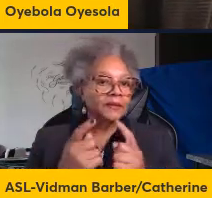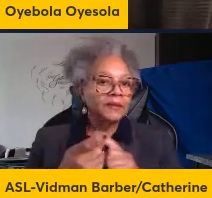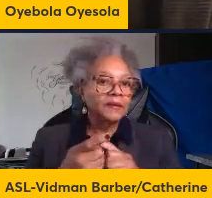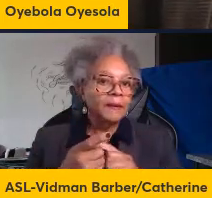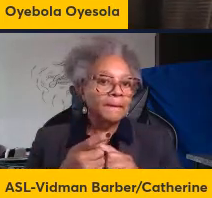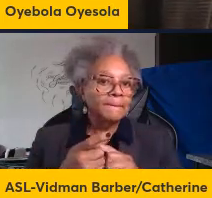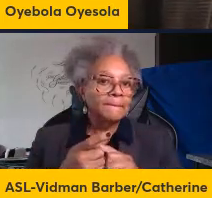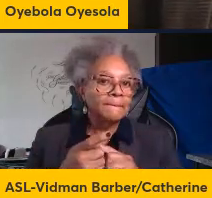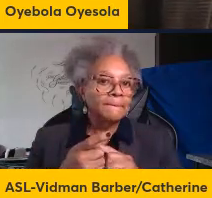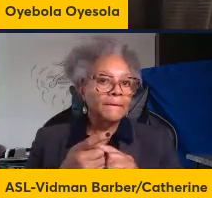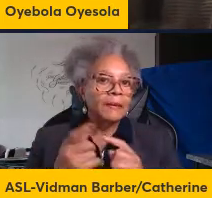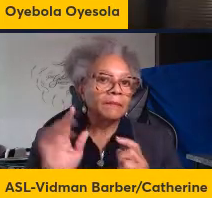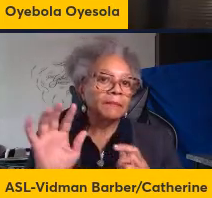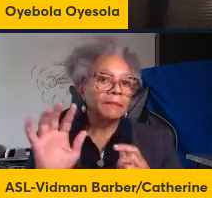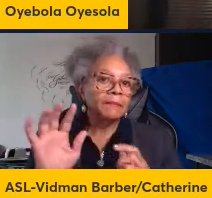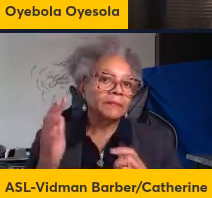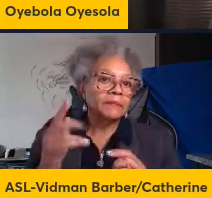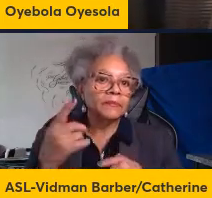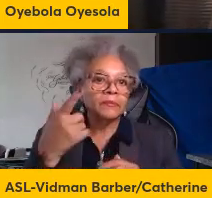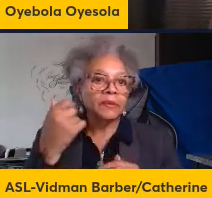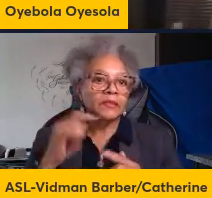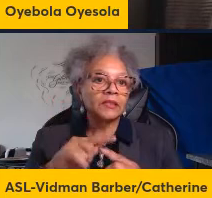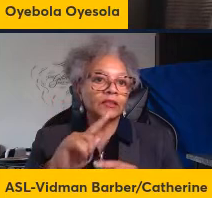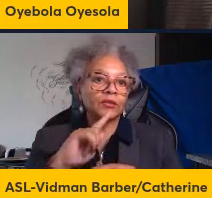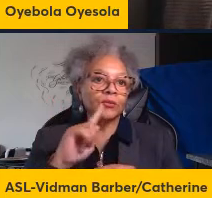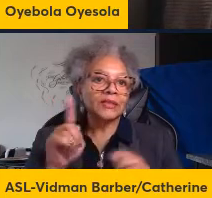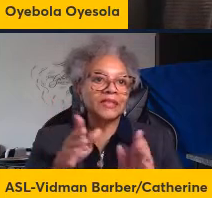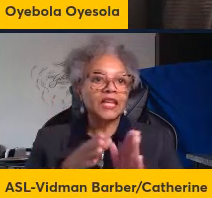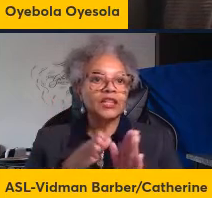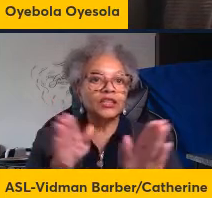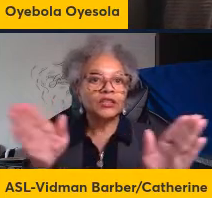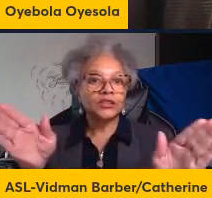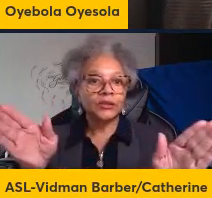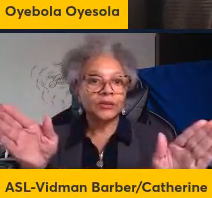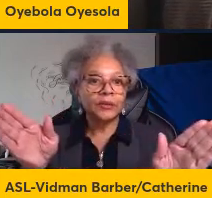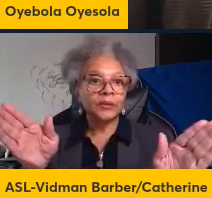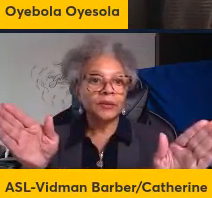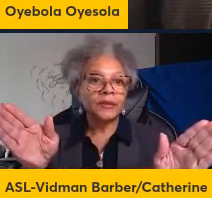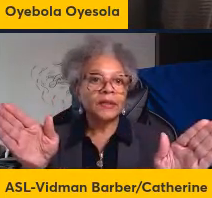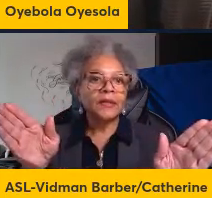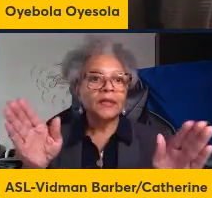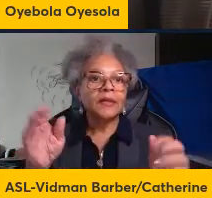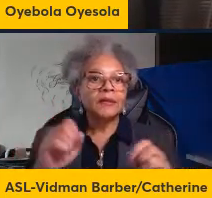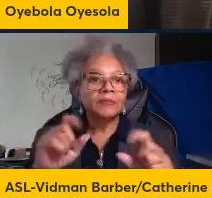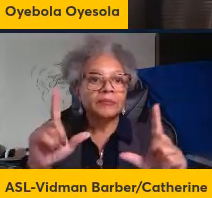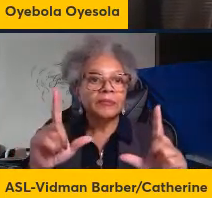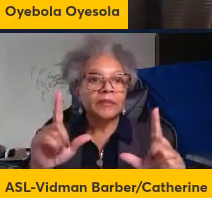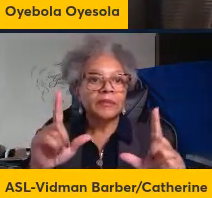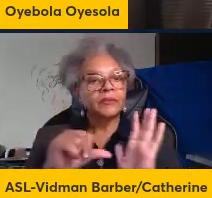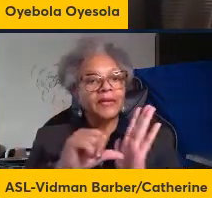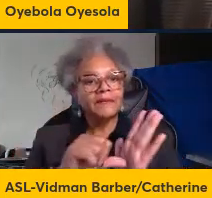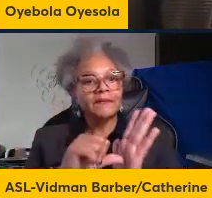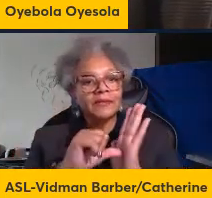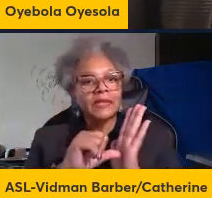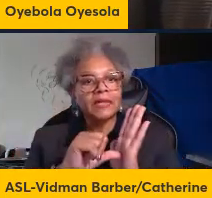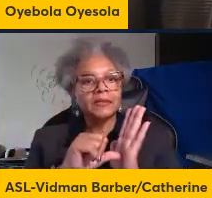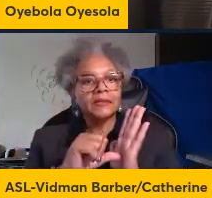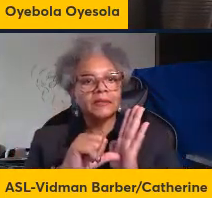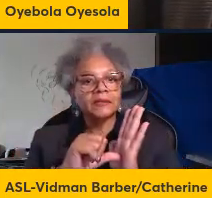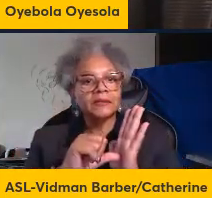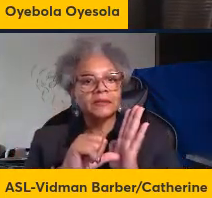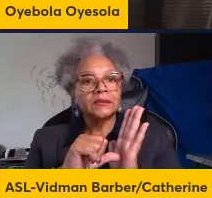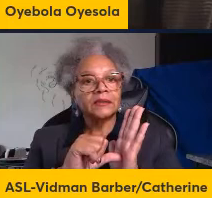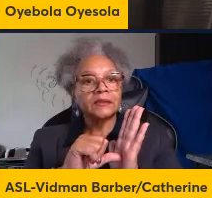and just to kind of because this is really a general audience as you just kind of emphasize that soil